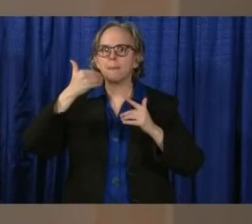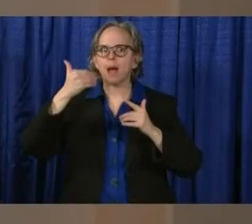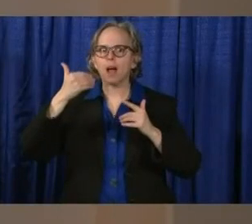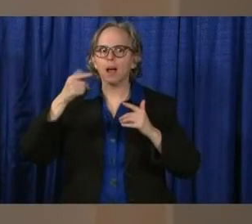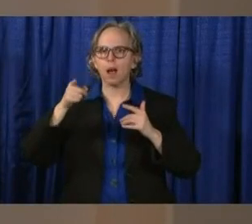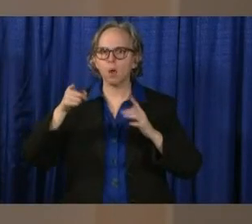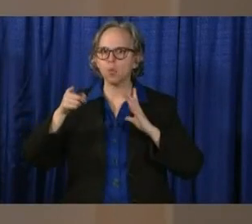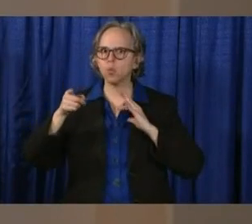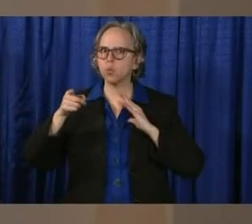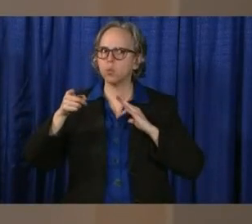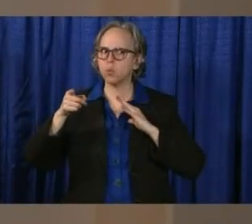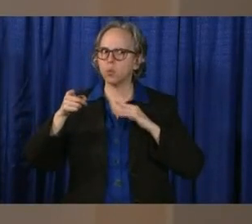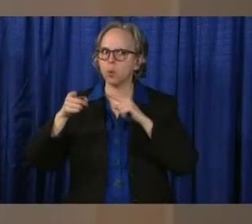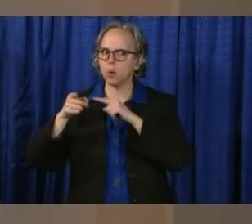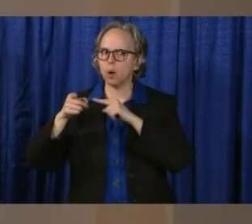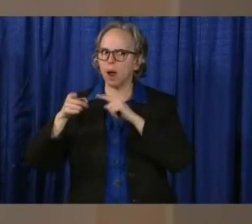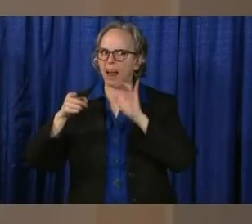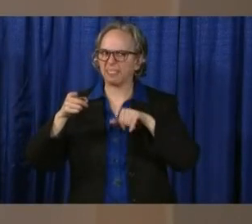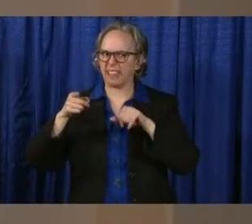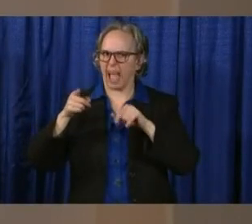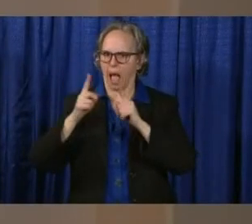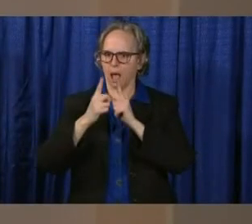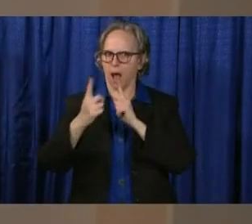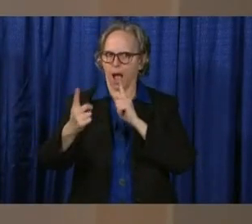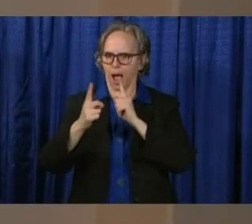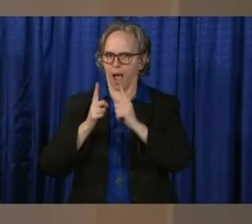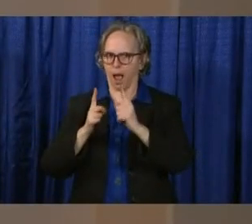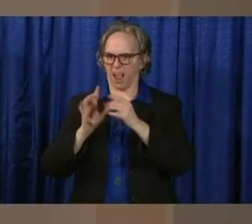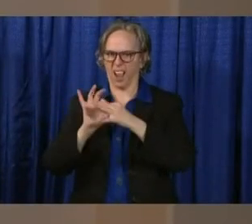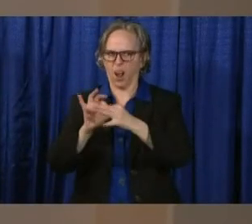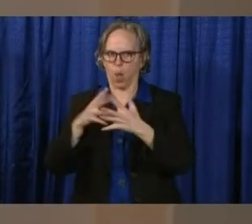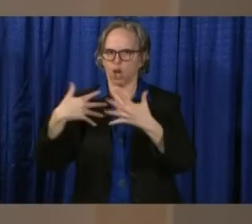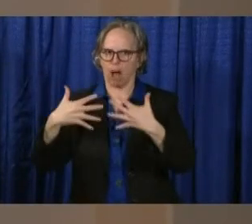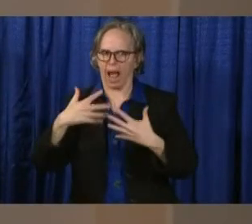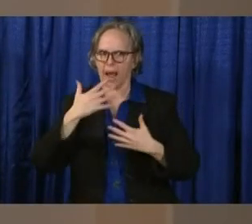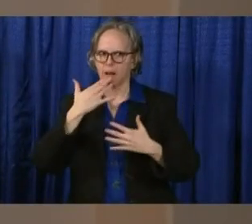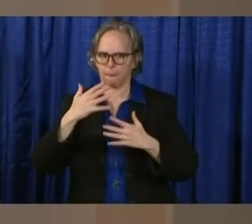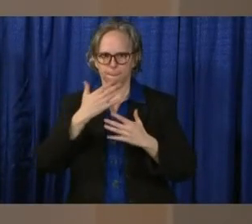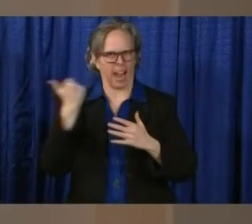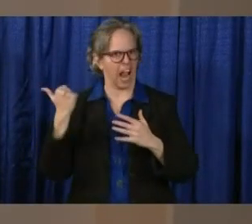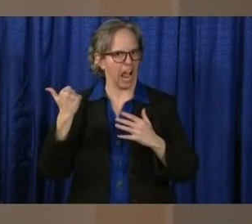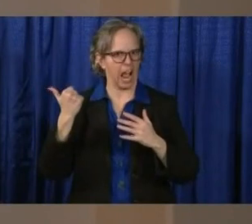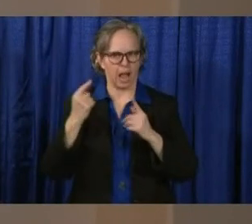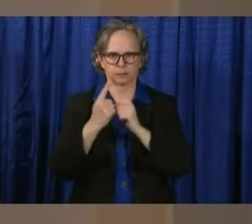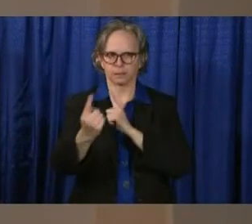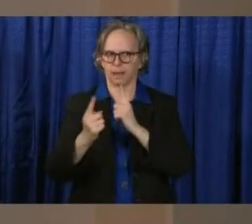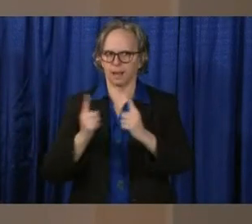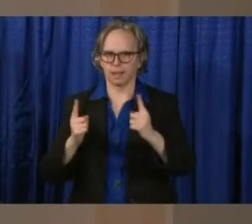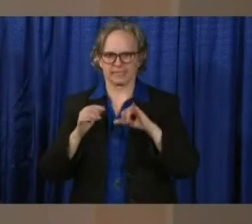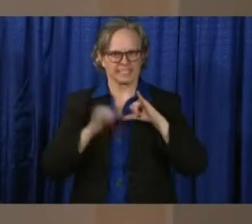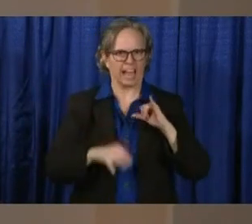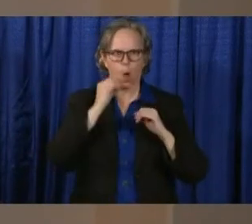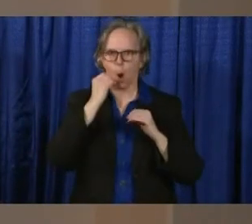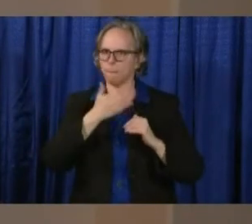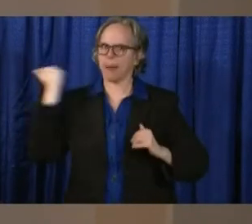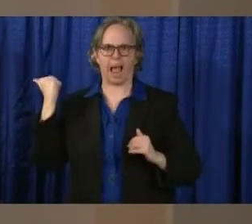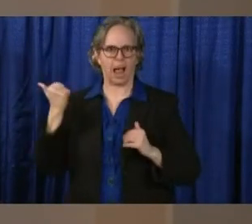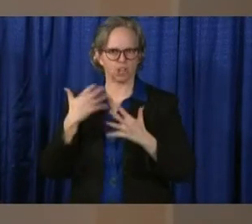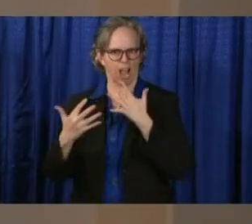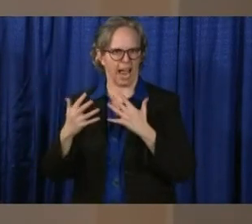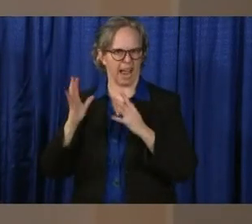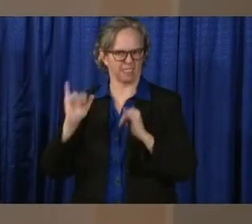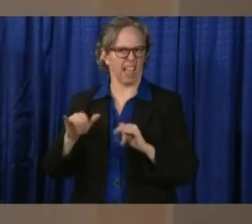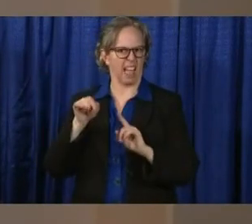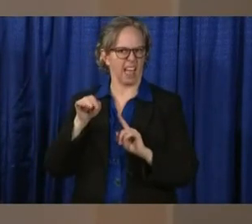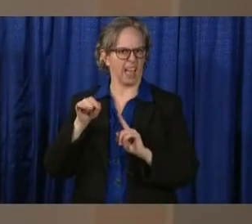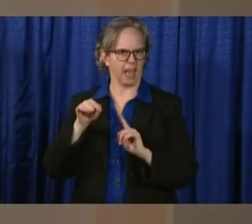that it works. We know that it's the biggest thing that we can do to slow the spread and to give us hope that we are going